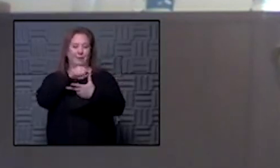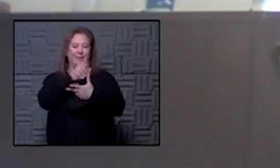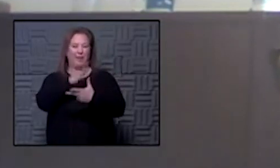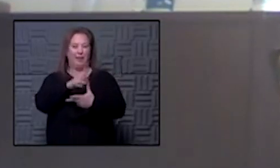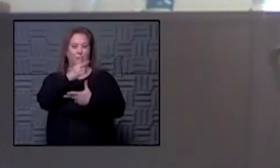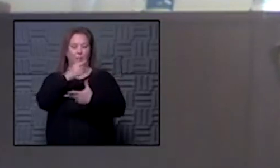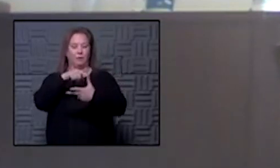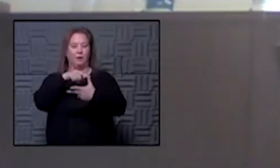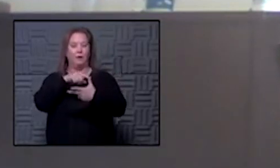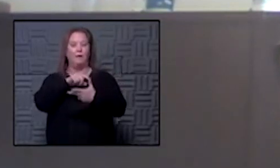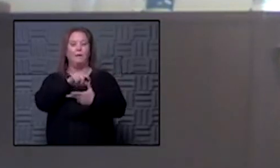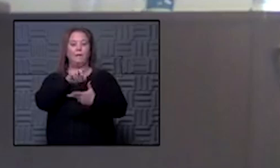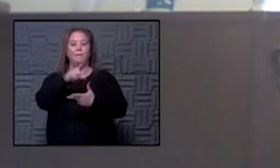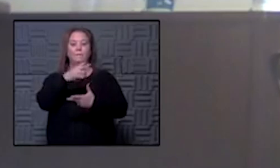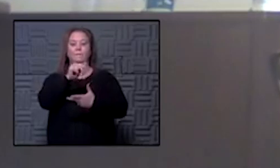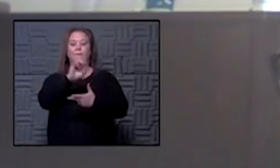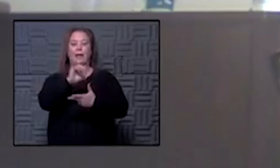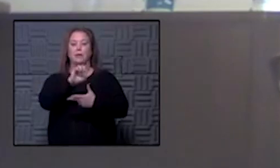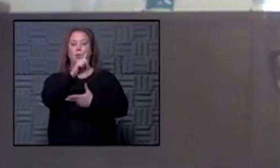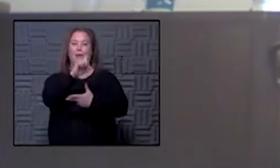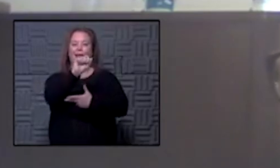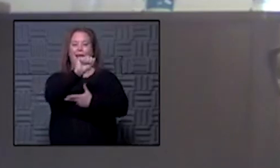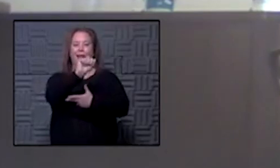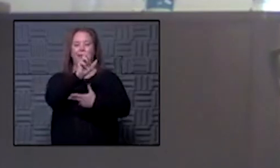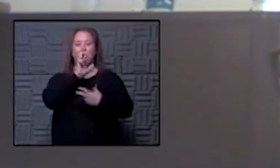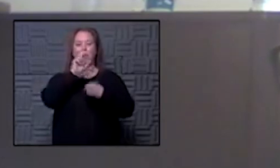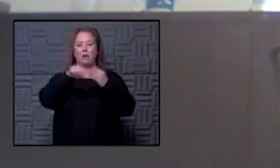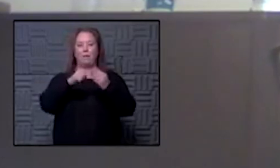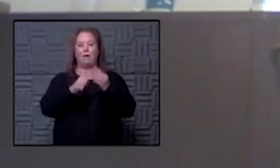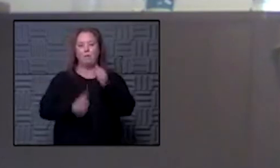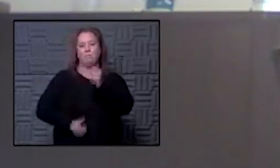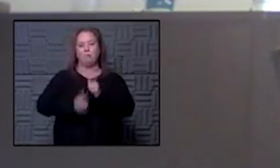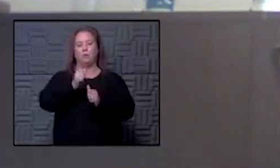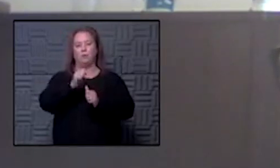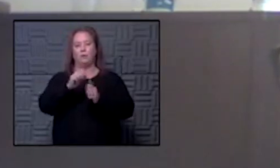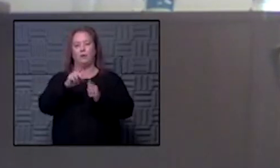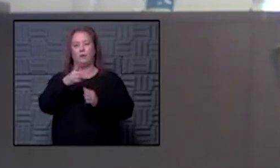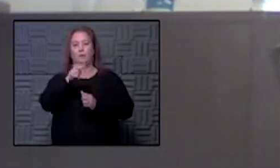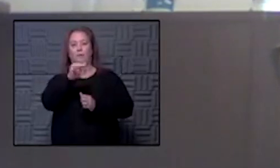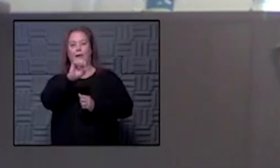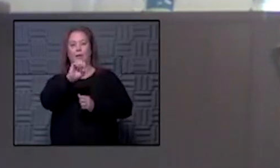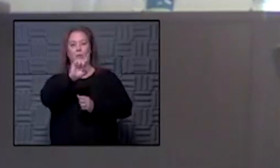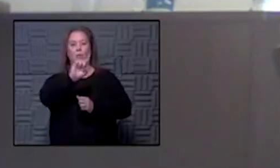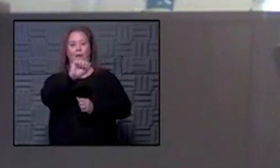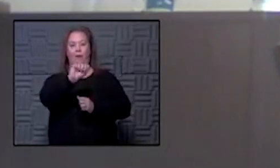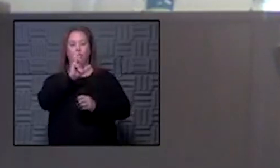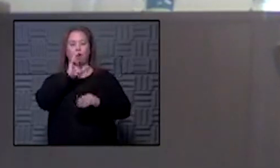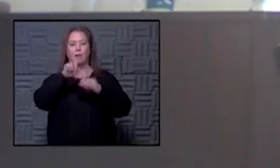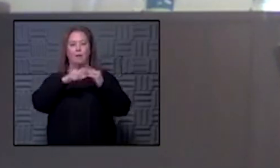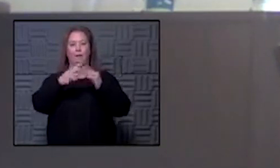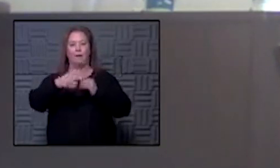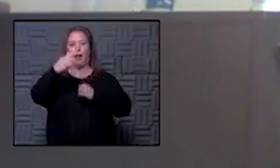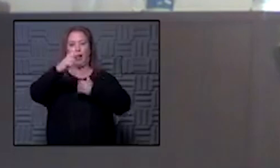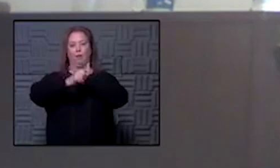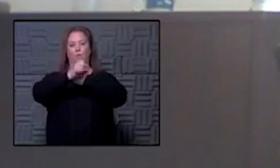phase 1a is is what we've talked about most right now which is is getting to those uh high risk health care workers that